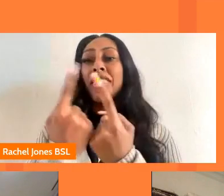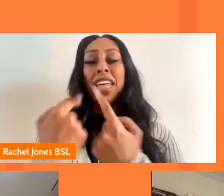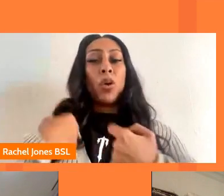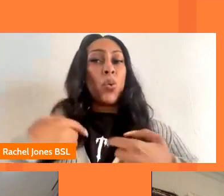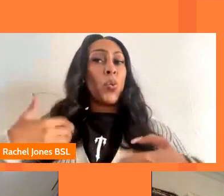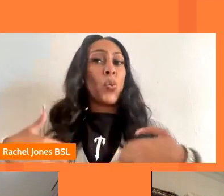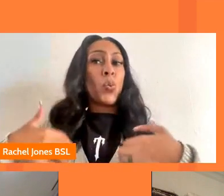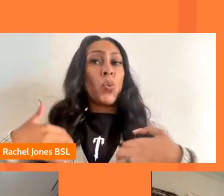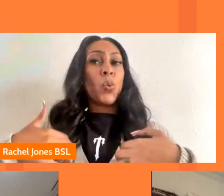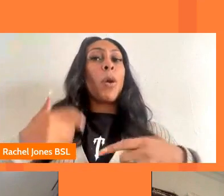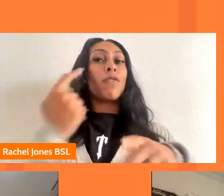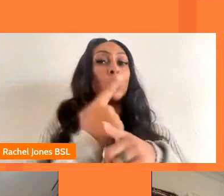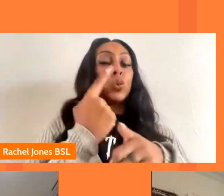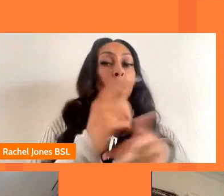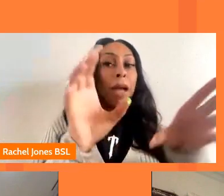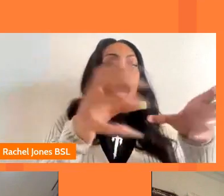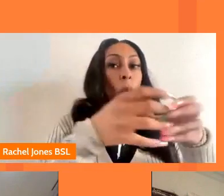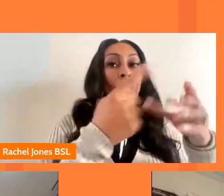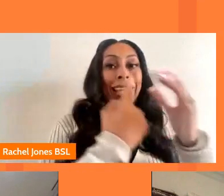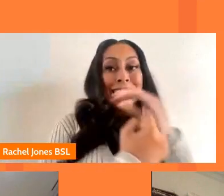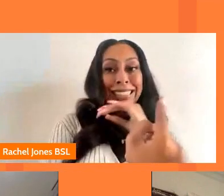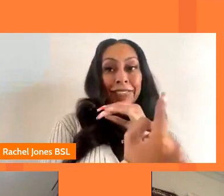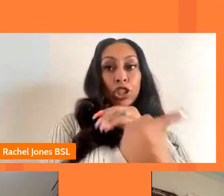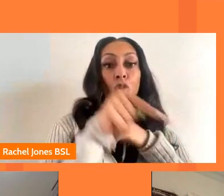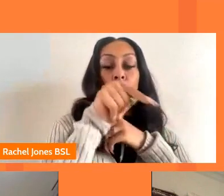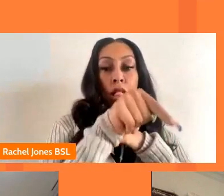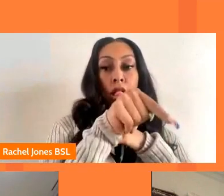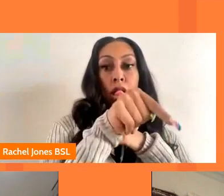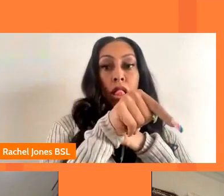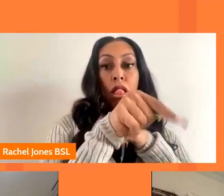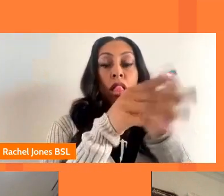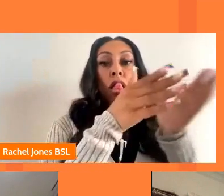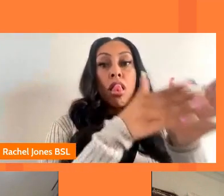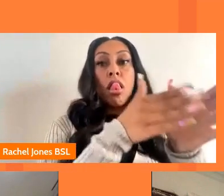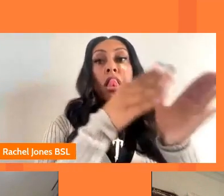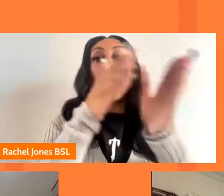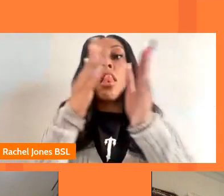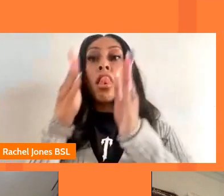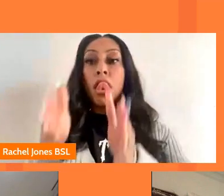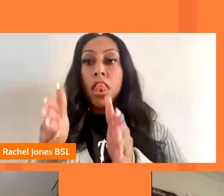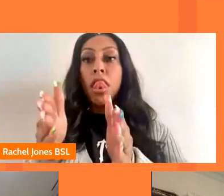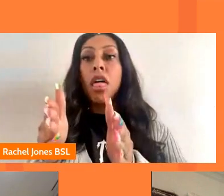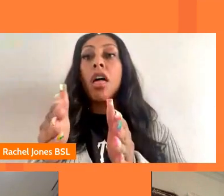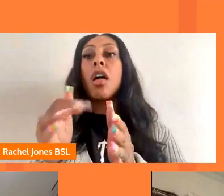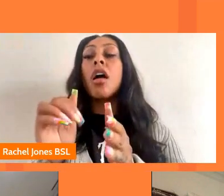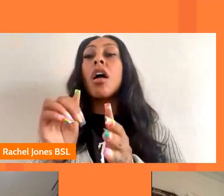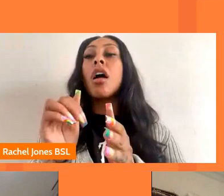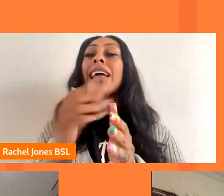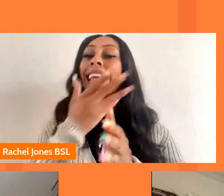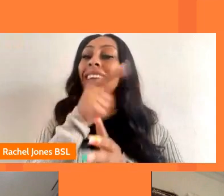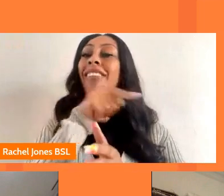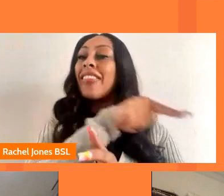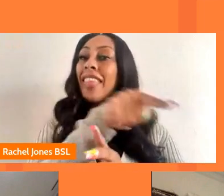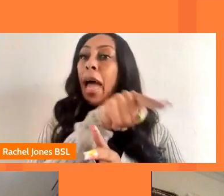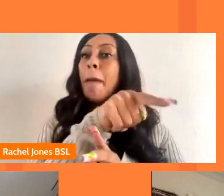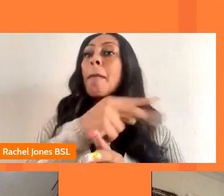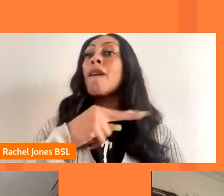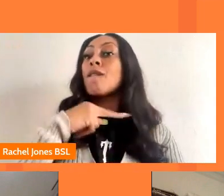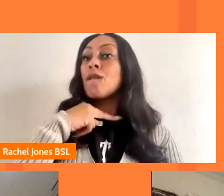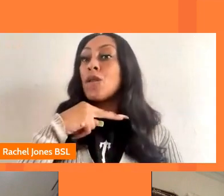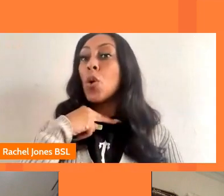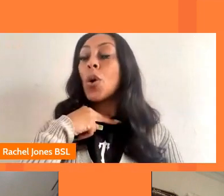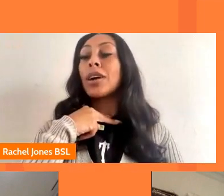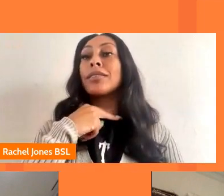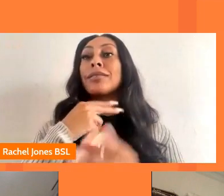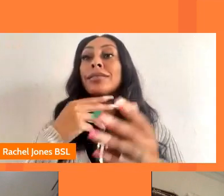individuals and the importance of giving those voices access to the platforms and places